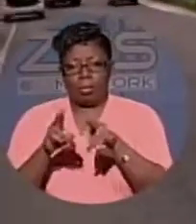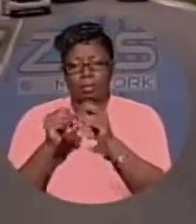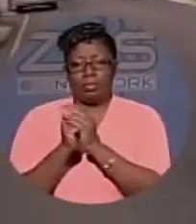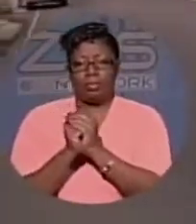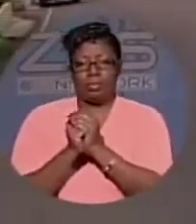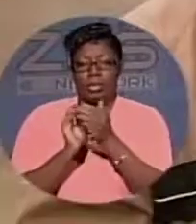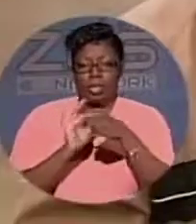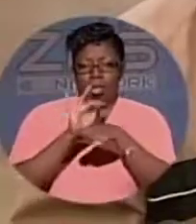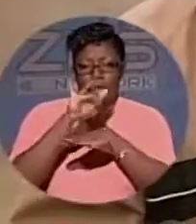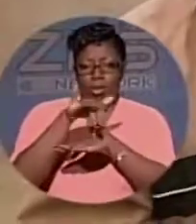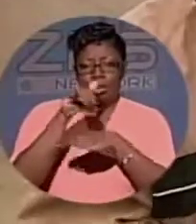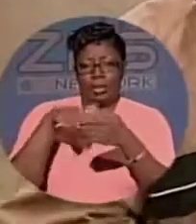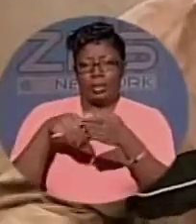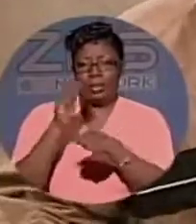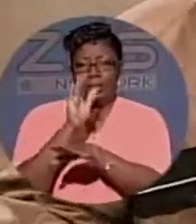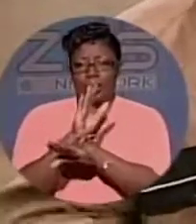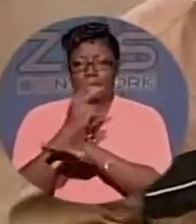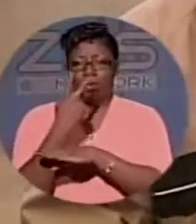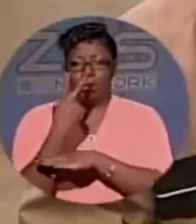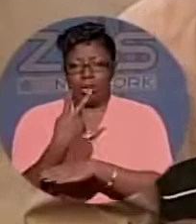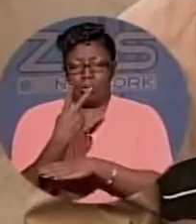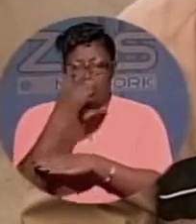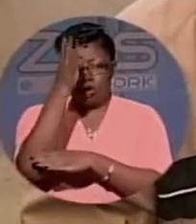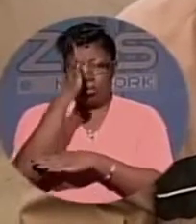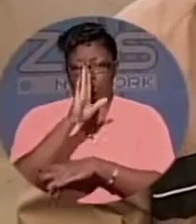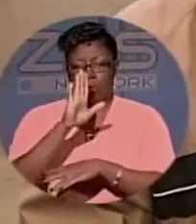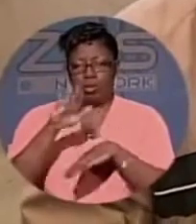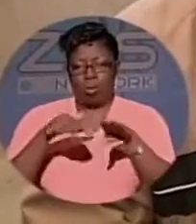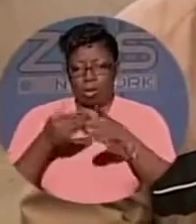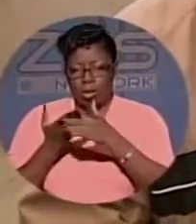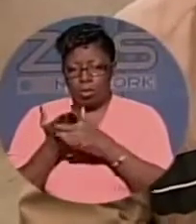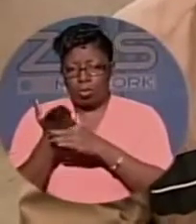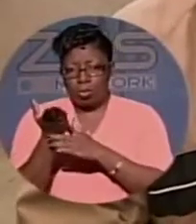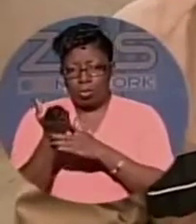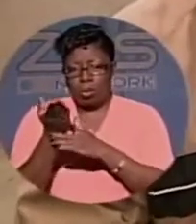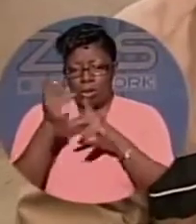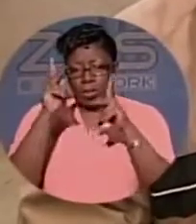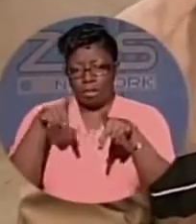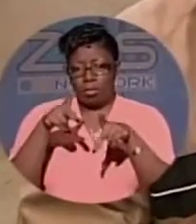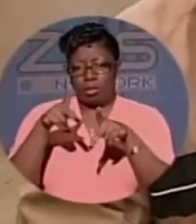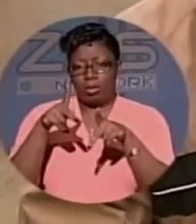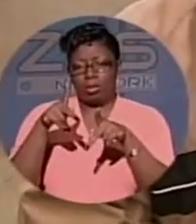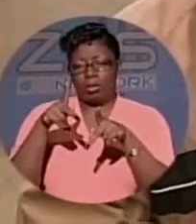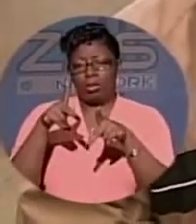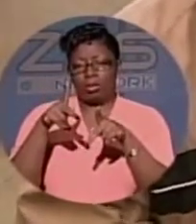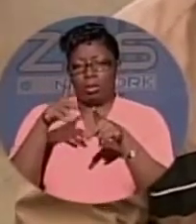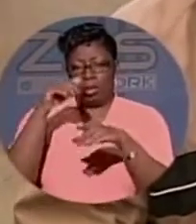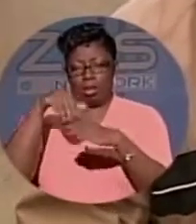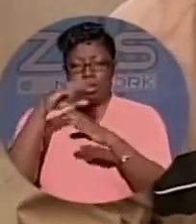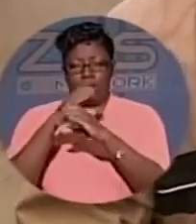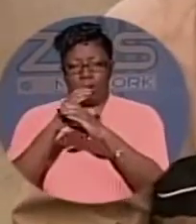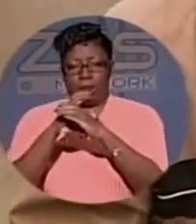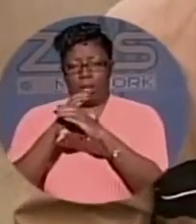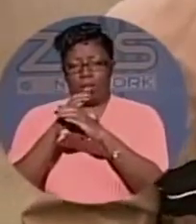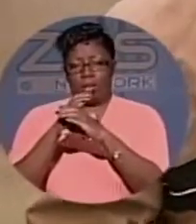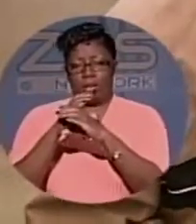Earlier in the night, two males were walking through that area and someone pulled up in a vehicle, opened fire on them.